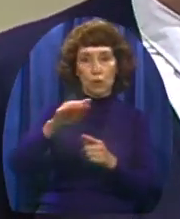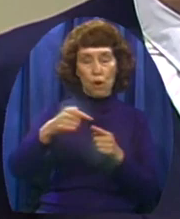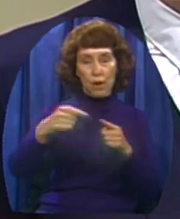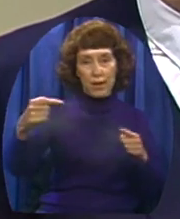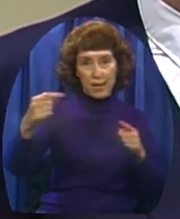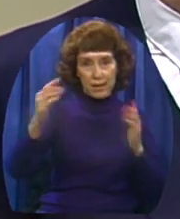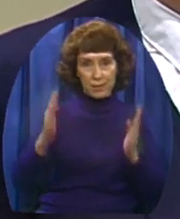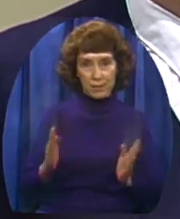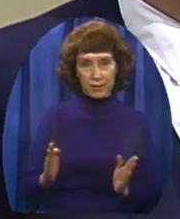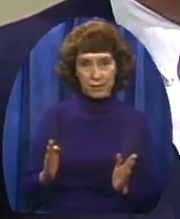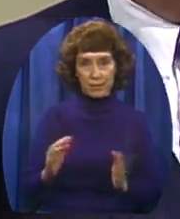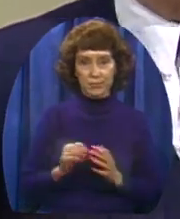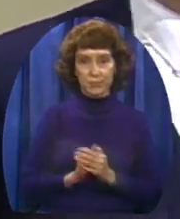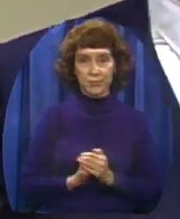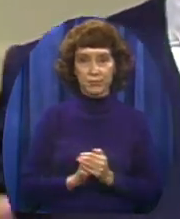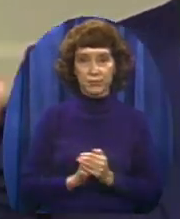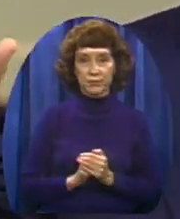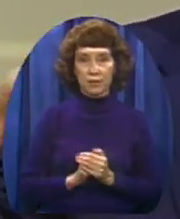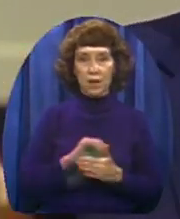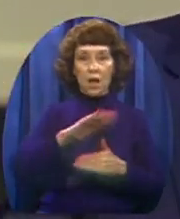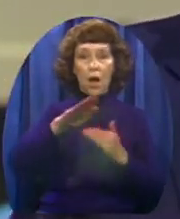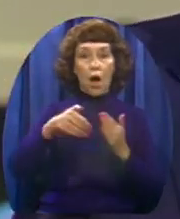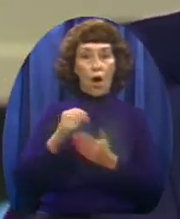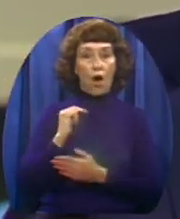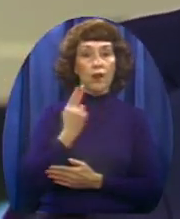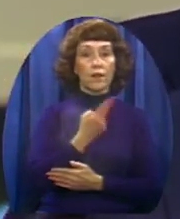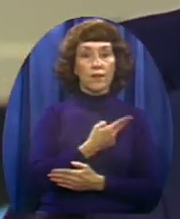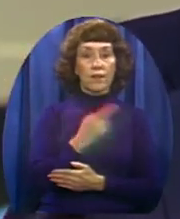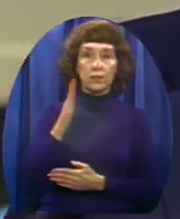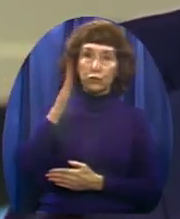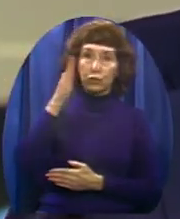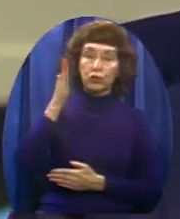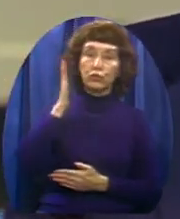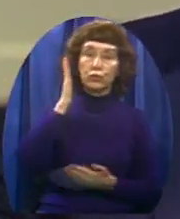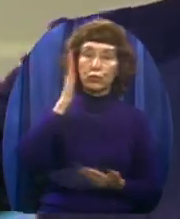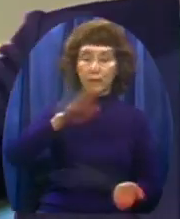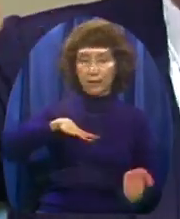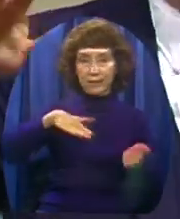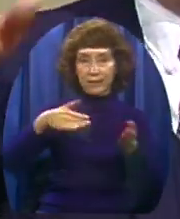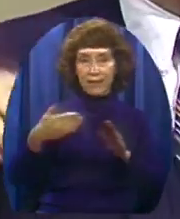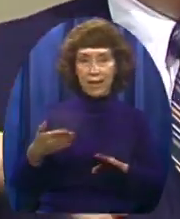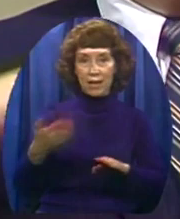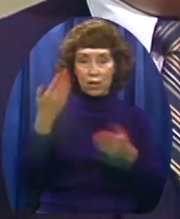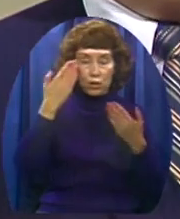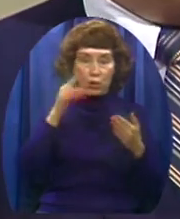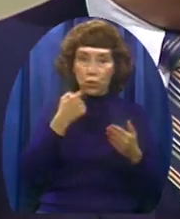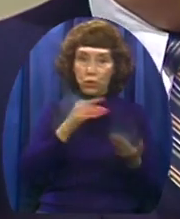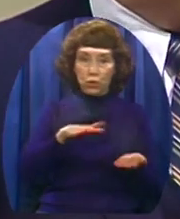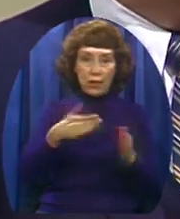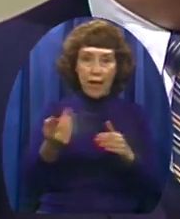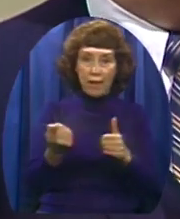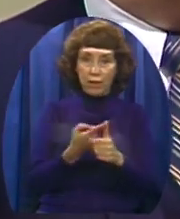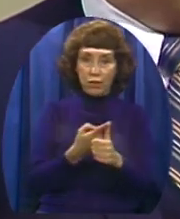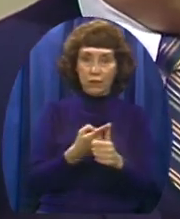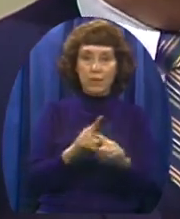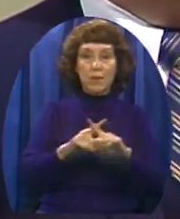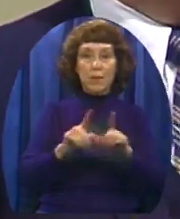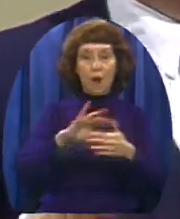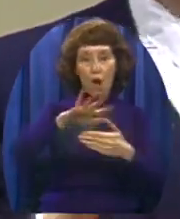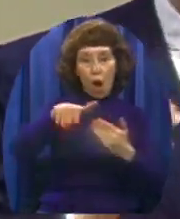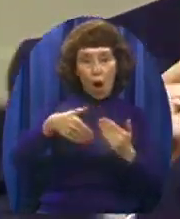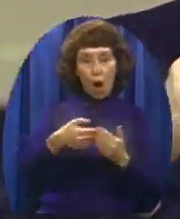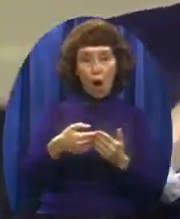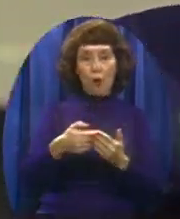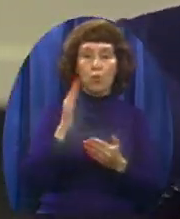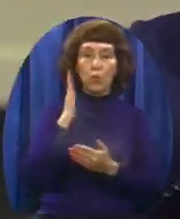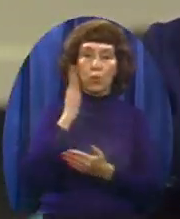misfortune You see all of us are going to die one day Nobody knows who's going to die first But we're all going to die So